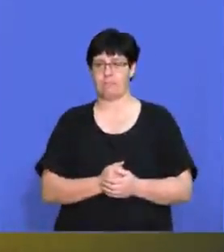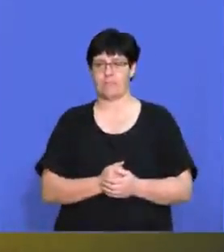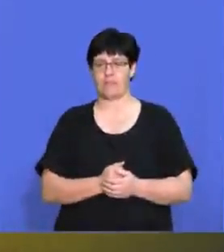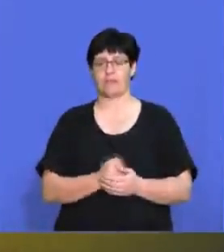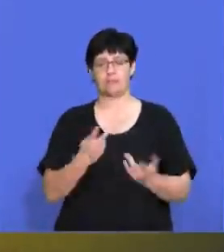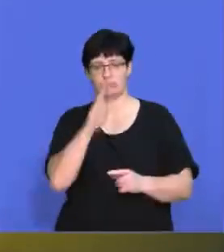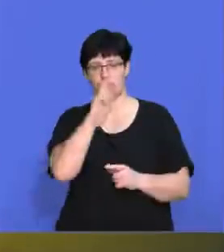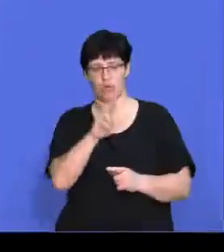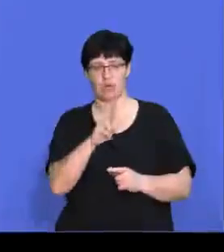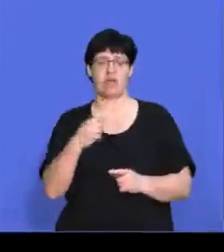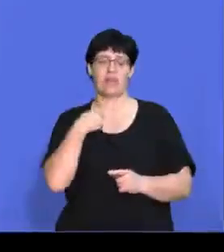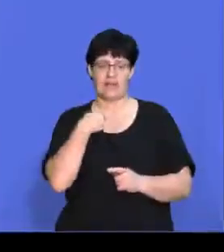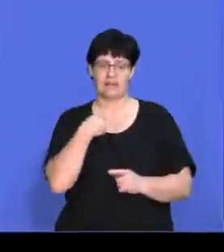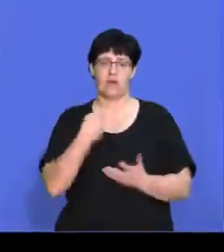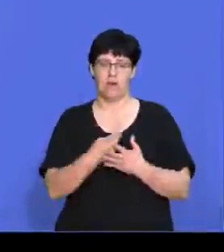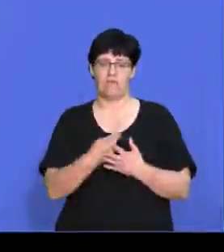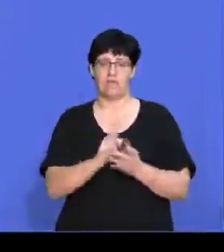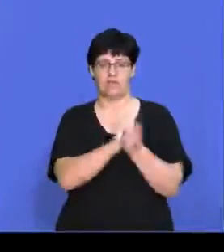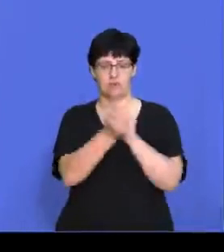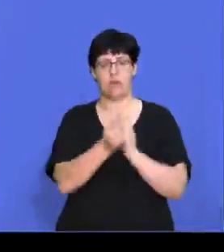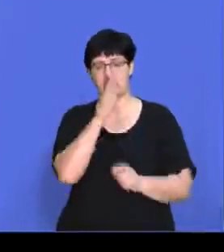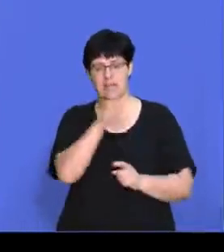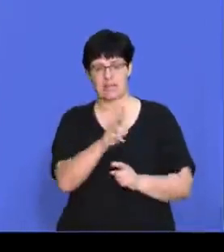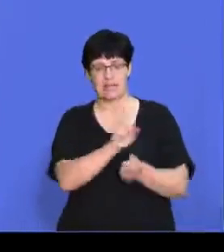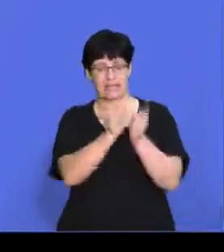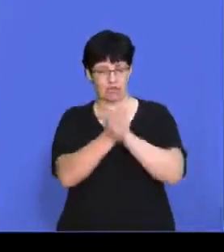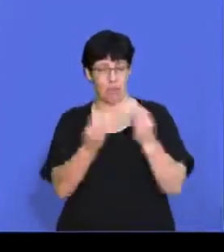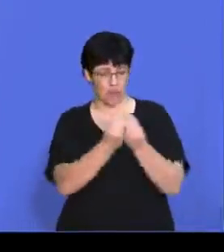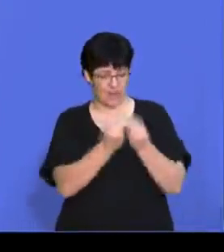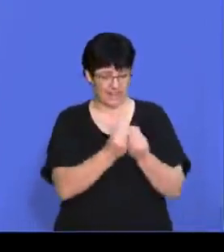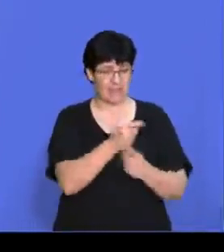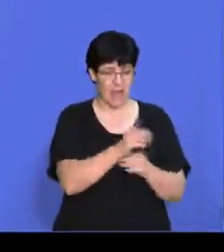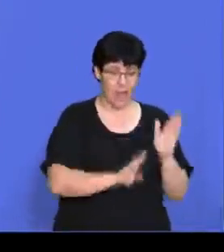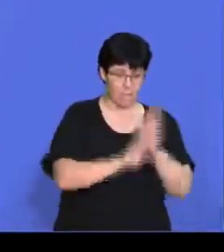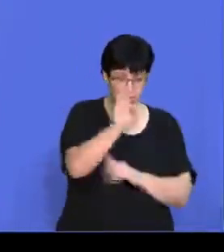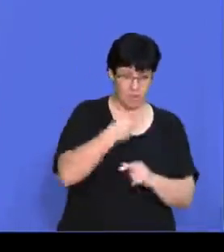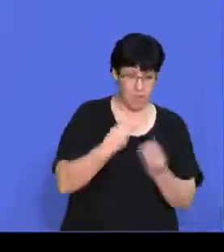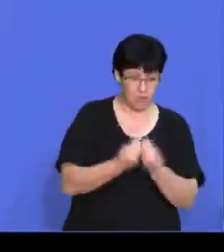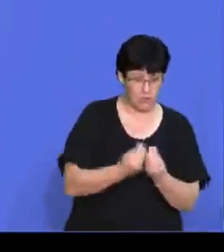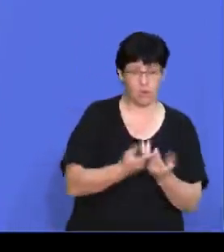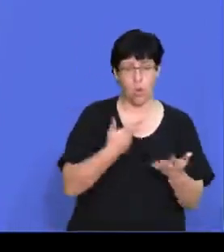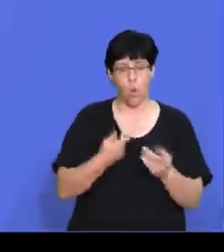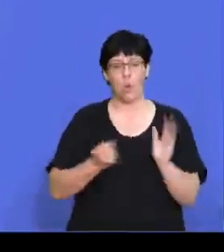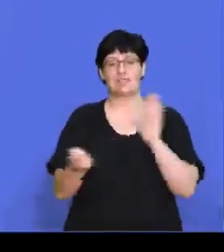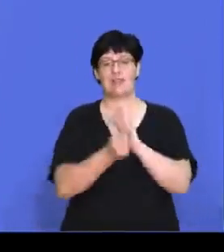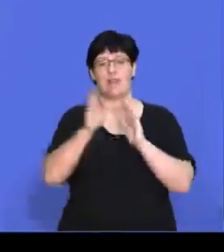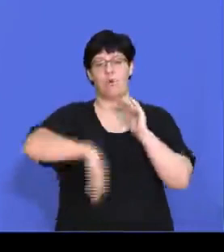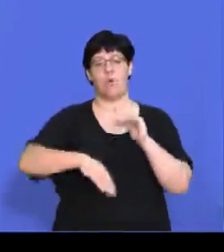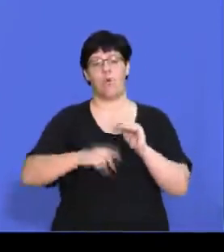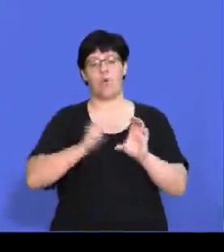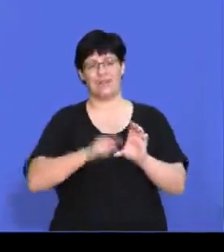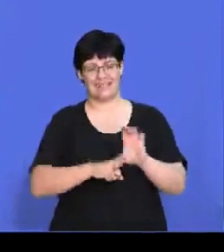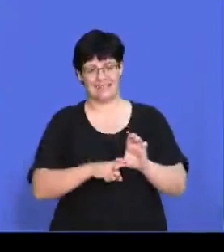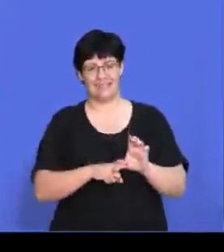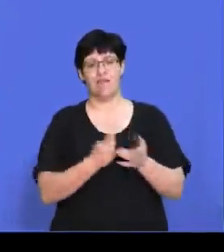And then we look at threats of substitutes. So we have to establish where the substitute products have improved their products or sell lower quality goods at lower